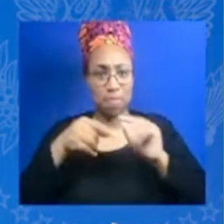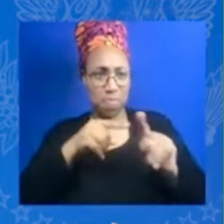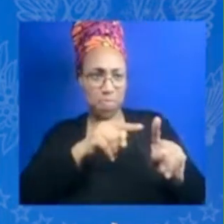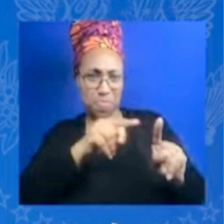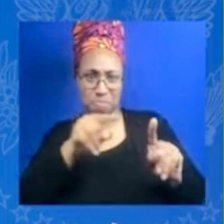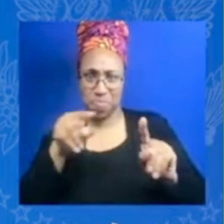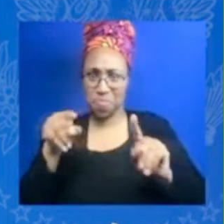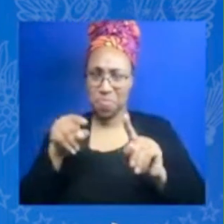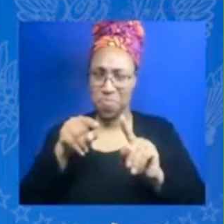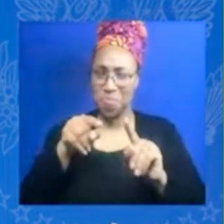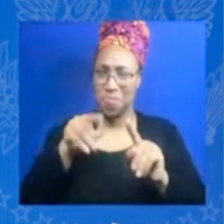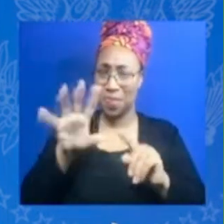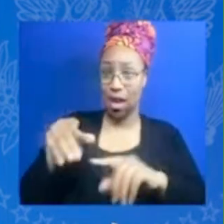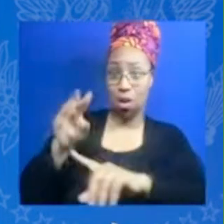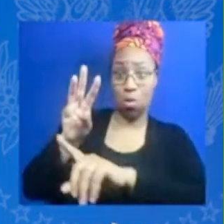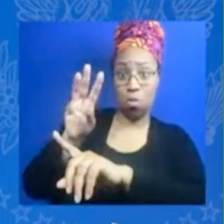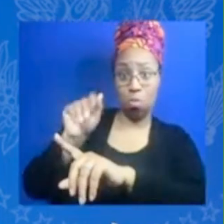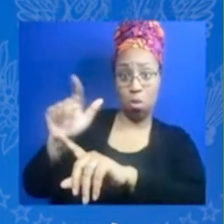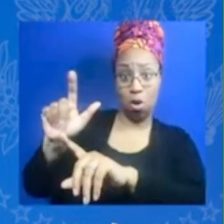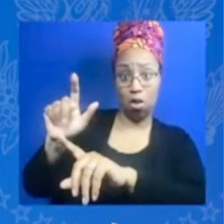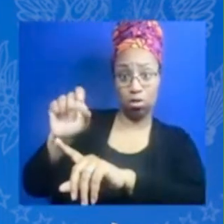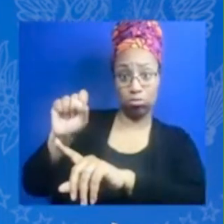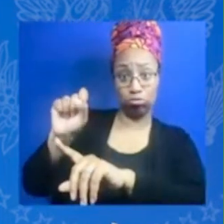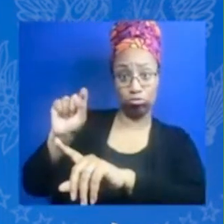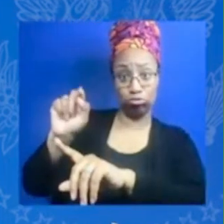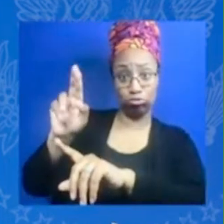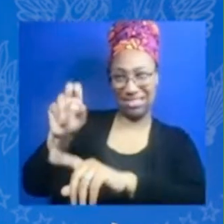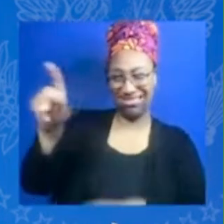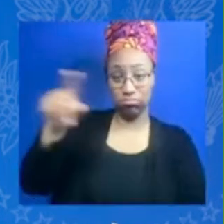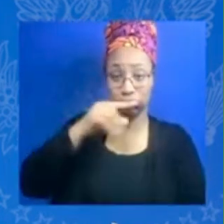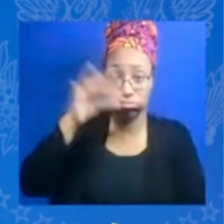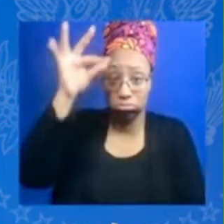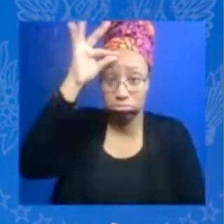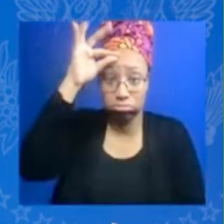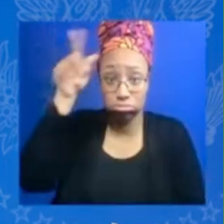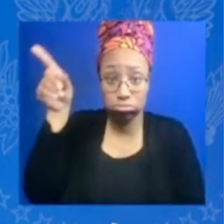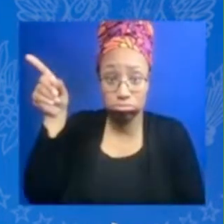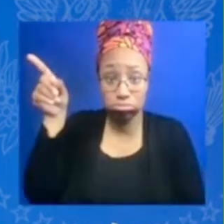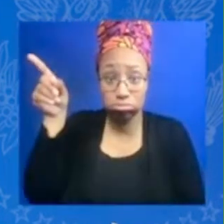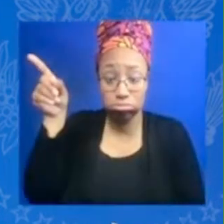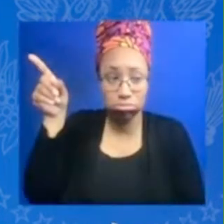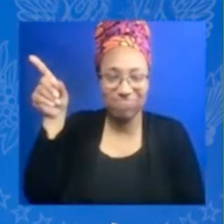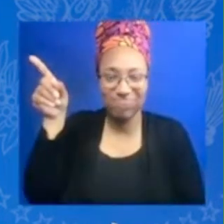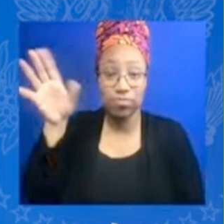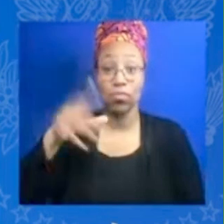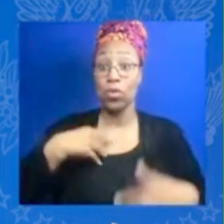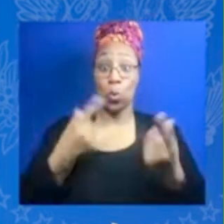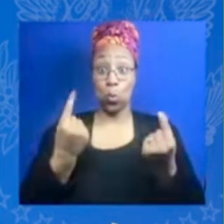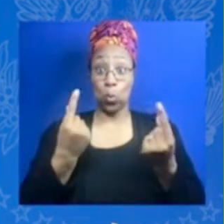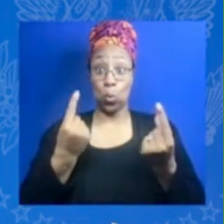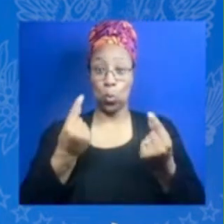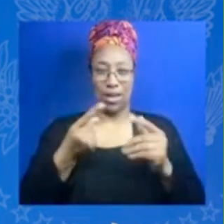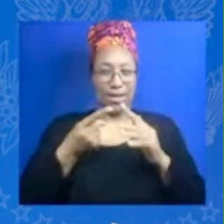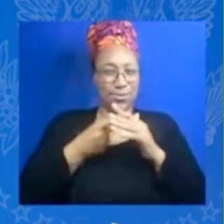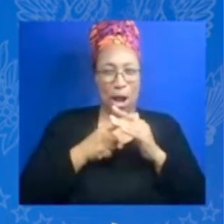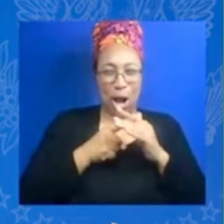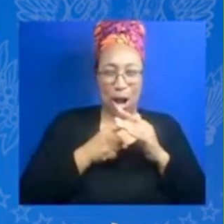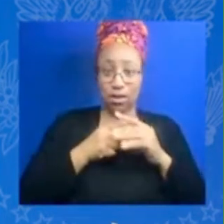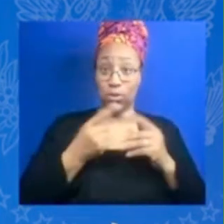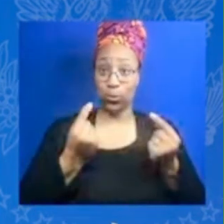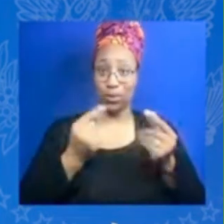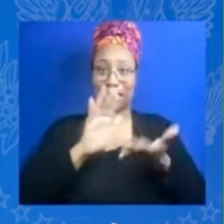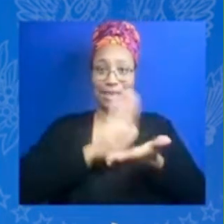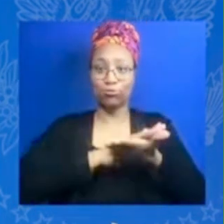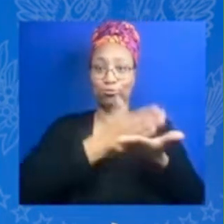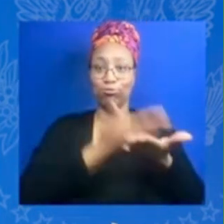makeup and so I started making lipstick in my kitchen not because like I thought that that was the best thing to do I